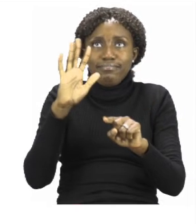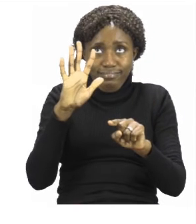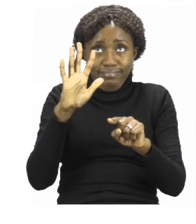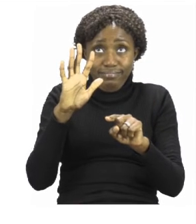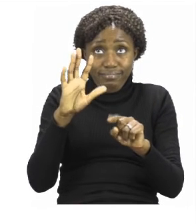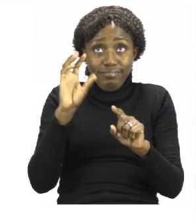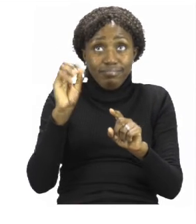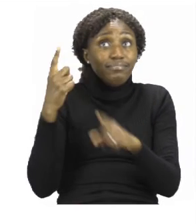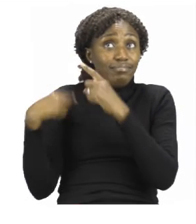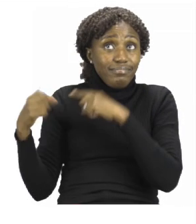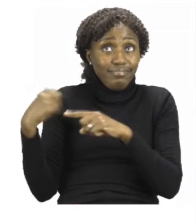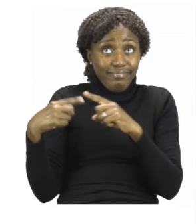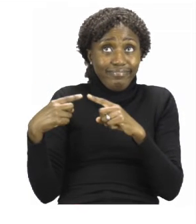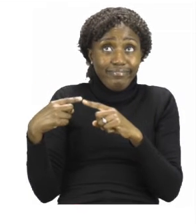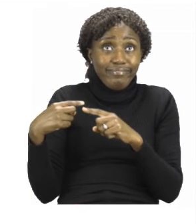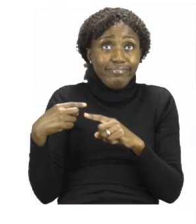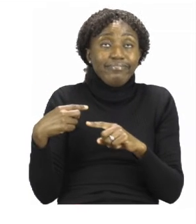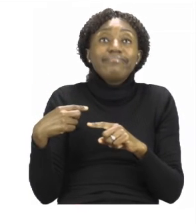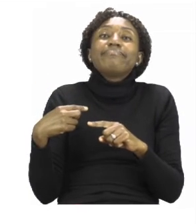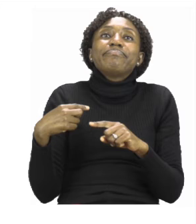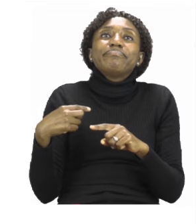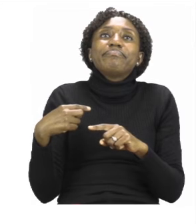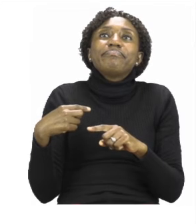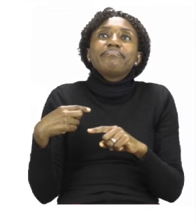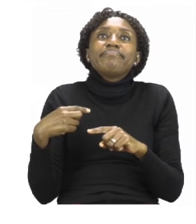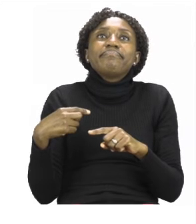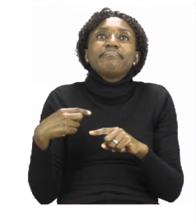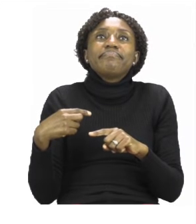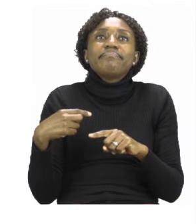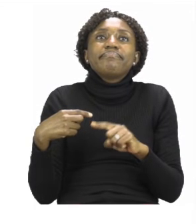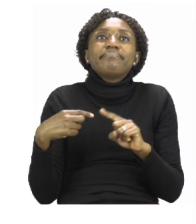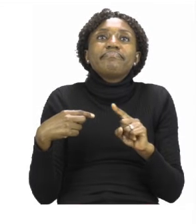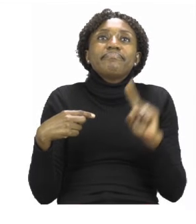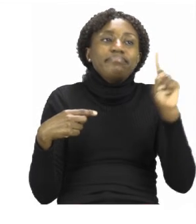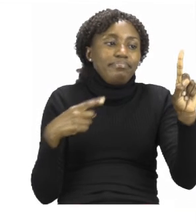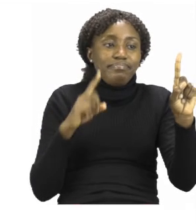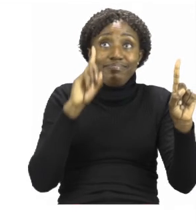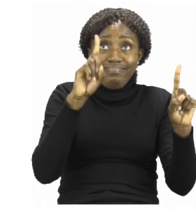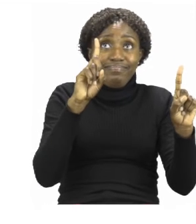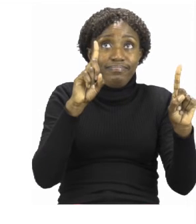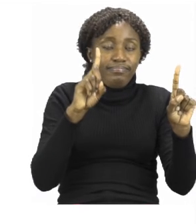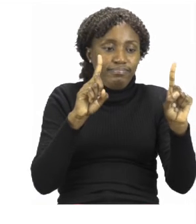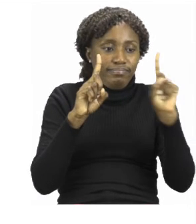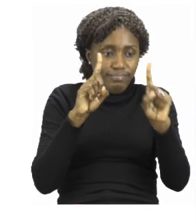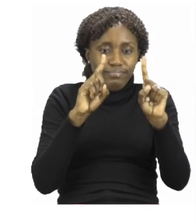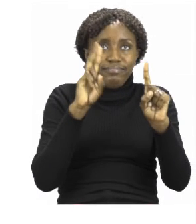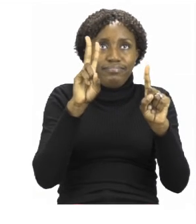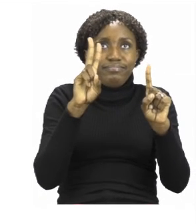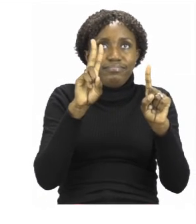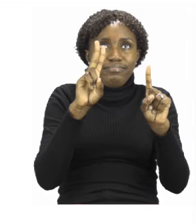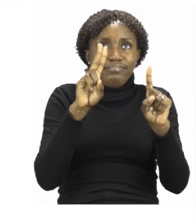Now let's count how many cats we have in that block. One, two,